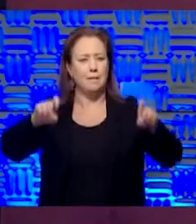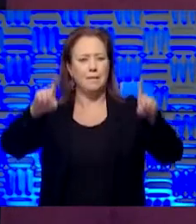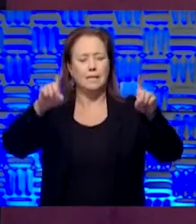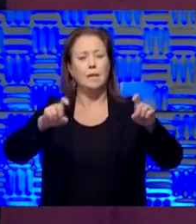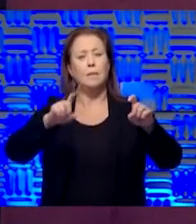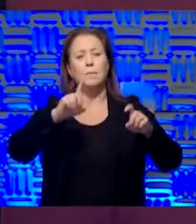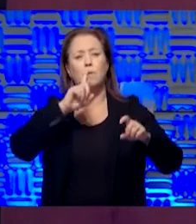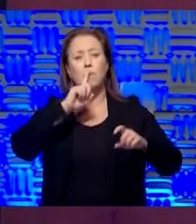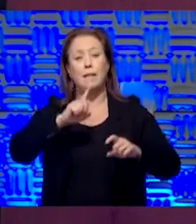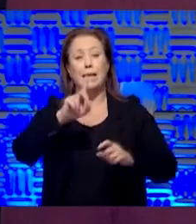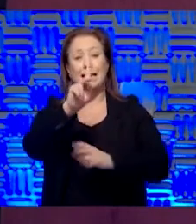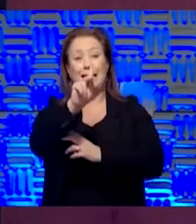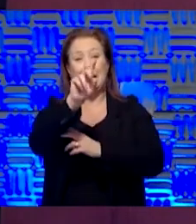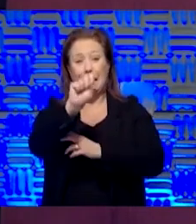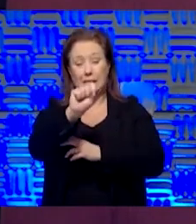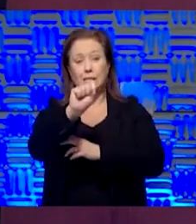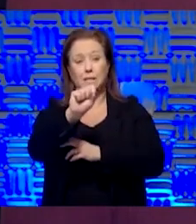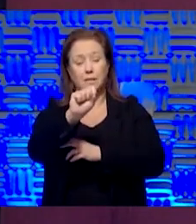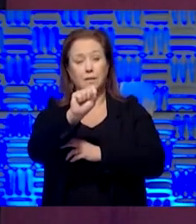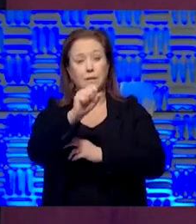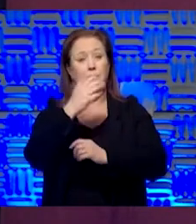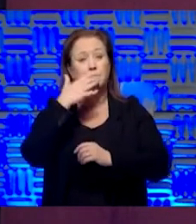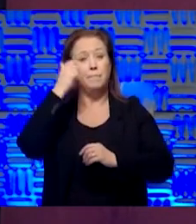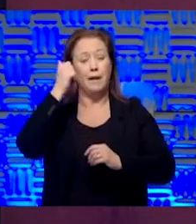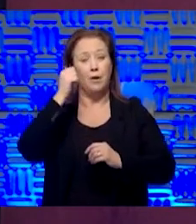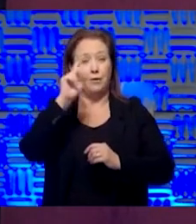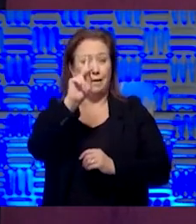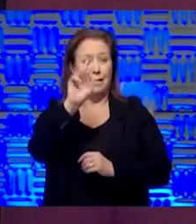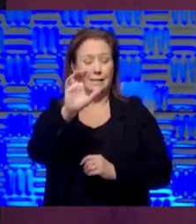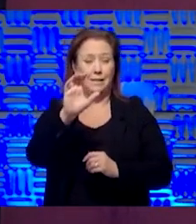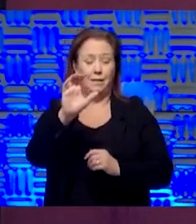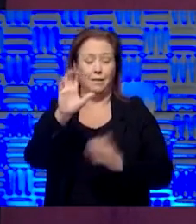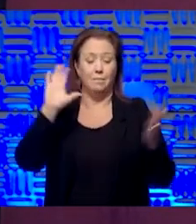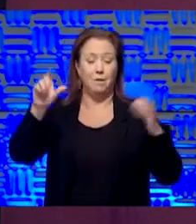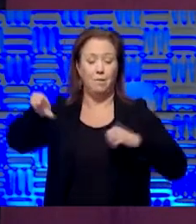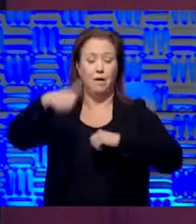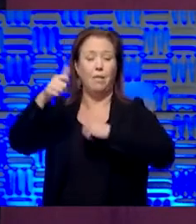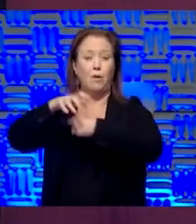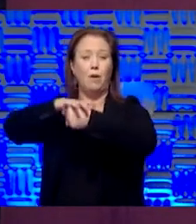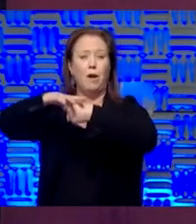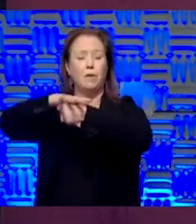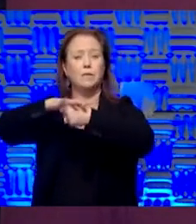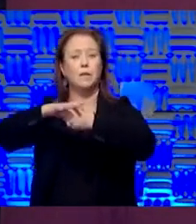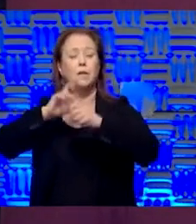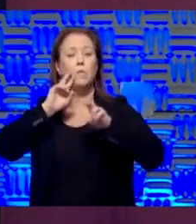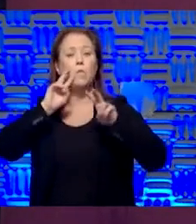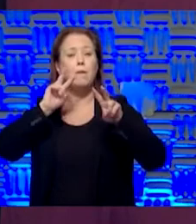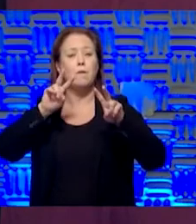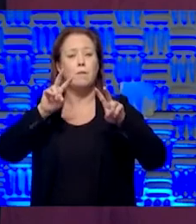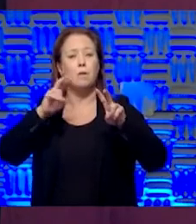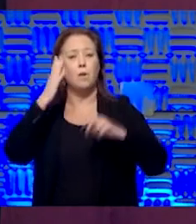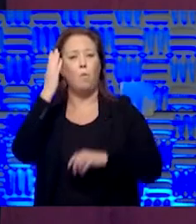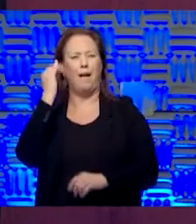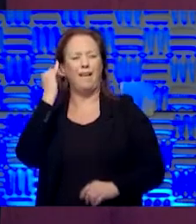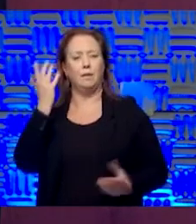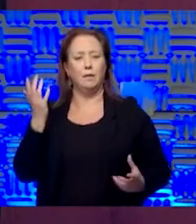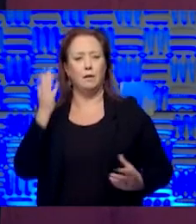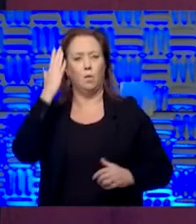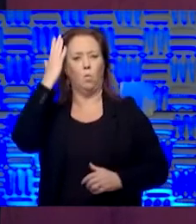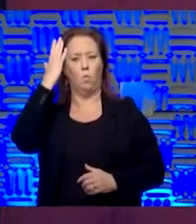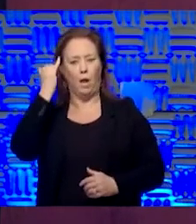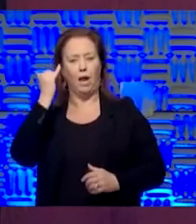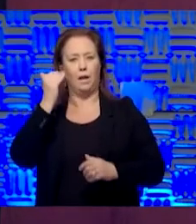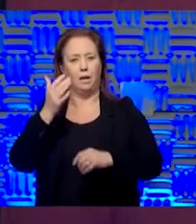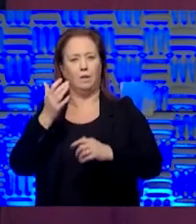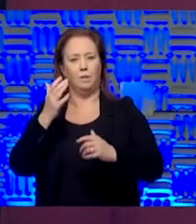But the reality is Kansas is still doing better and Kansas City than many areas. And what we have to look at is why. Why did